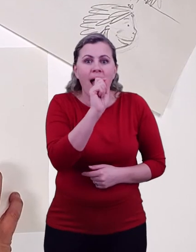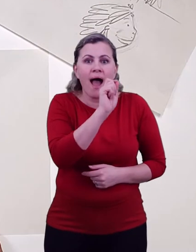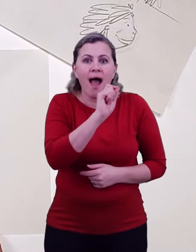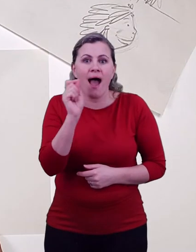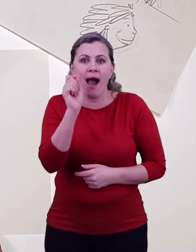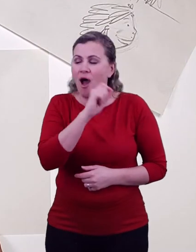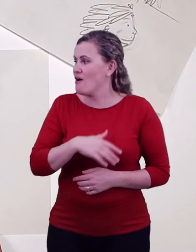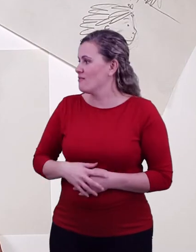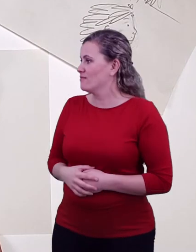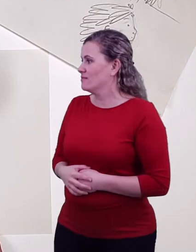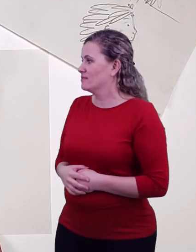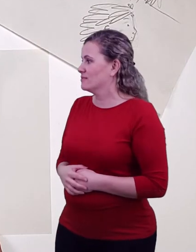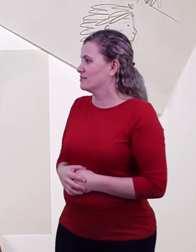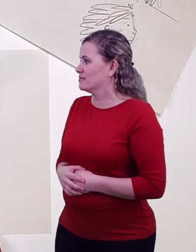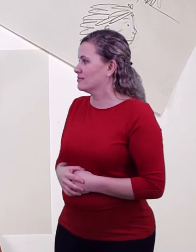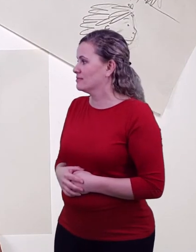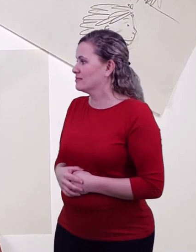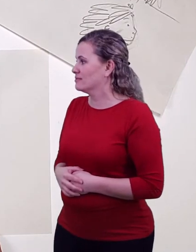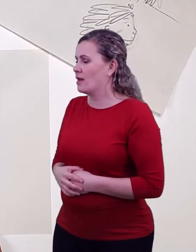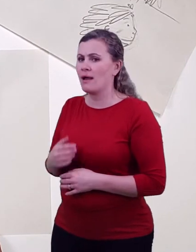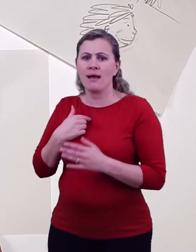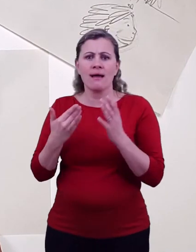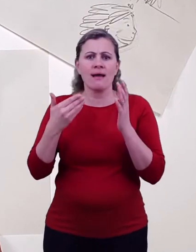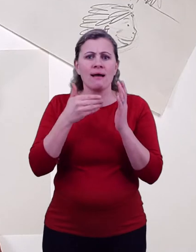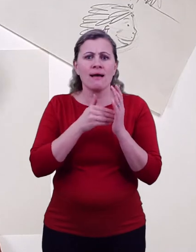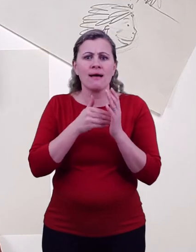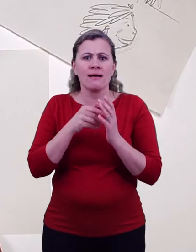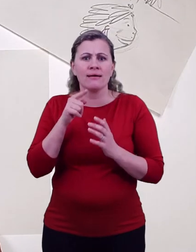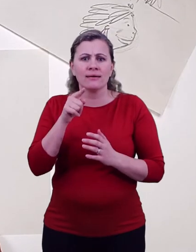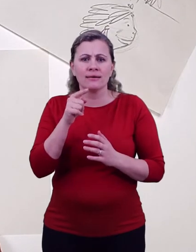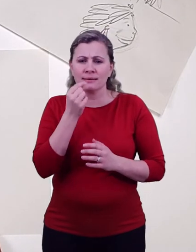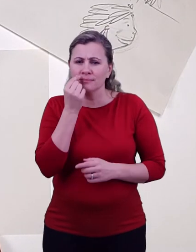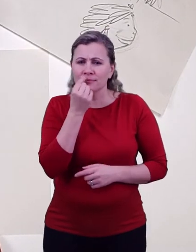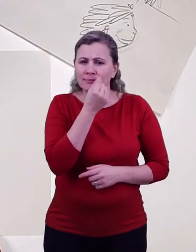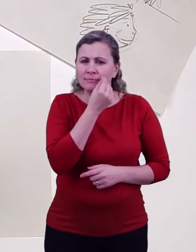lines and draw back any facial features that might have been rubbed away.